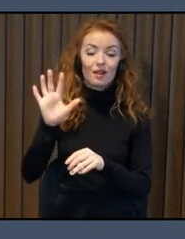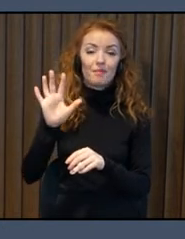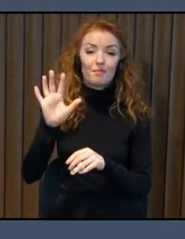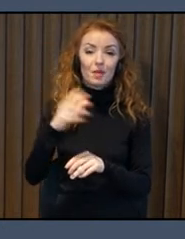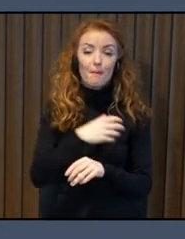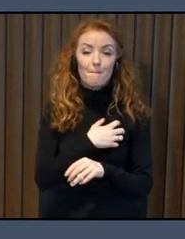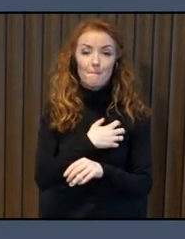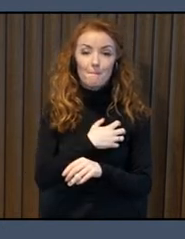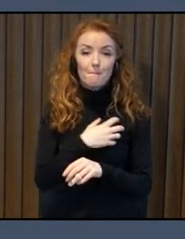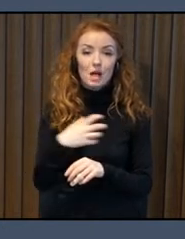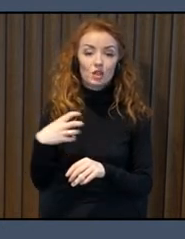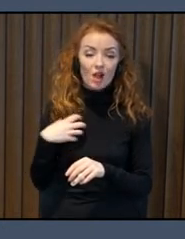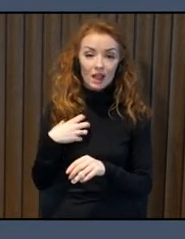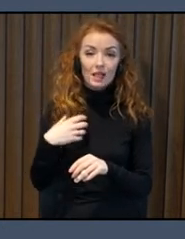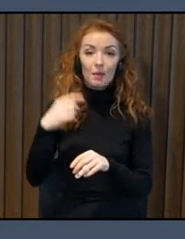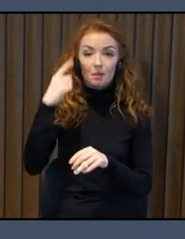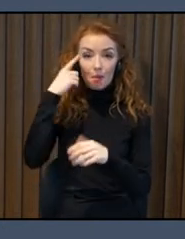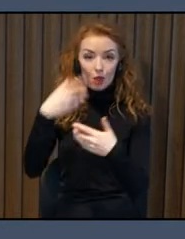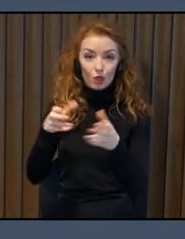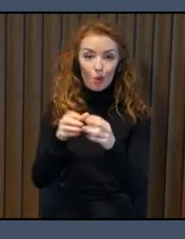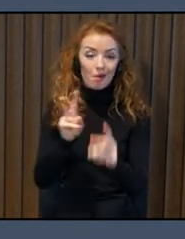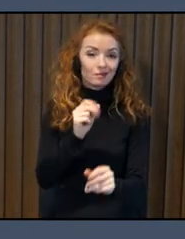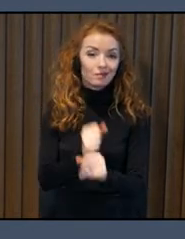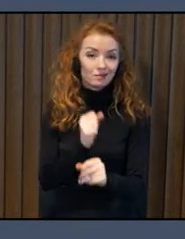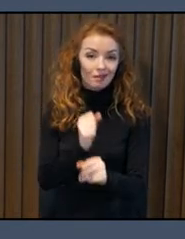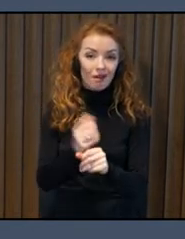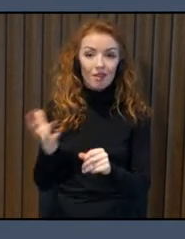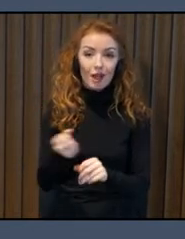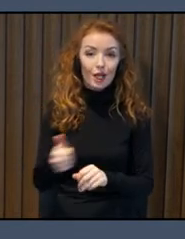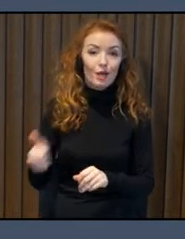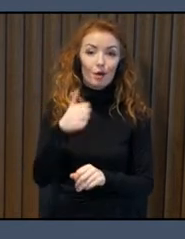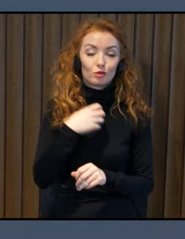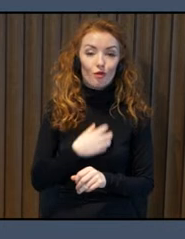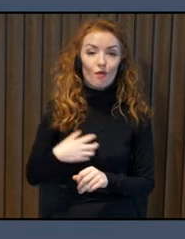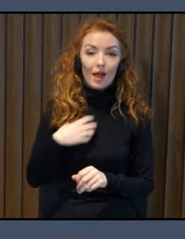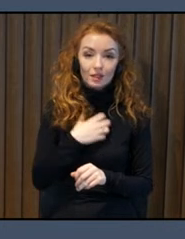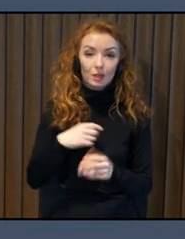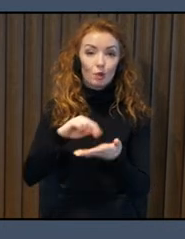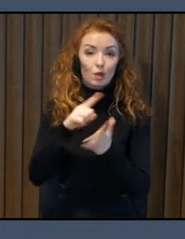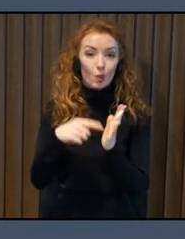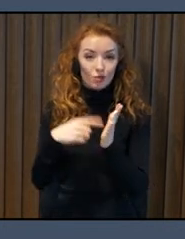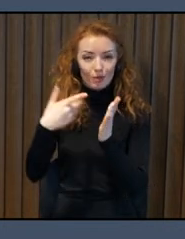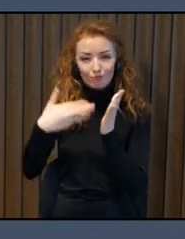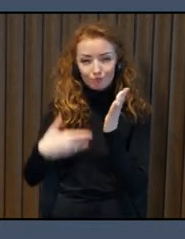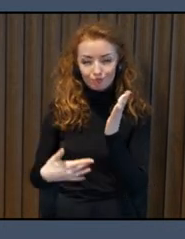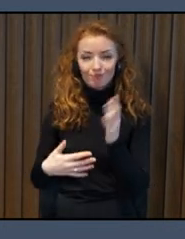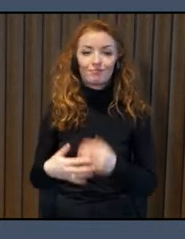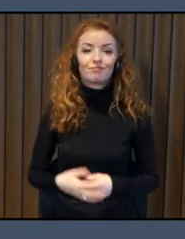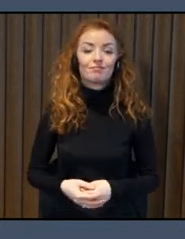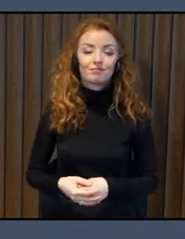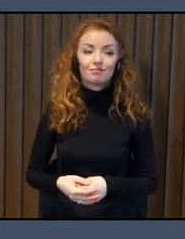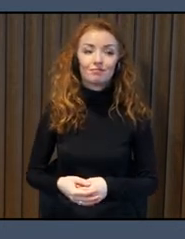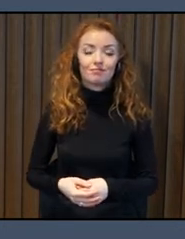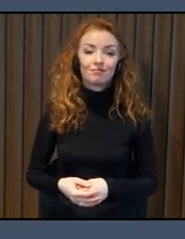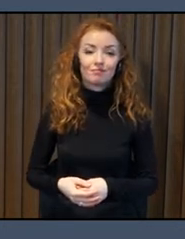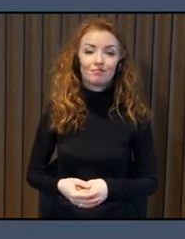the 70s, actually. In this council, politicians from all the departments meet the representatives from the civil rights societies.